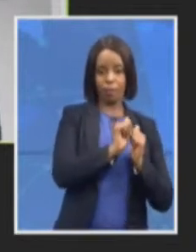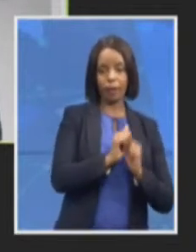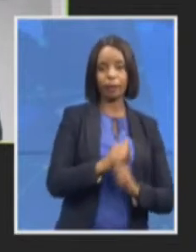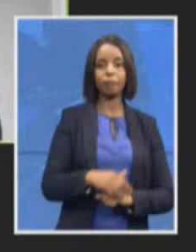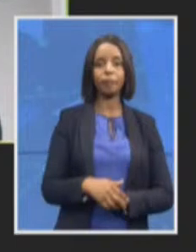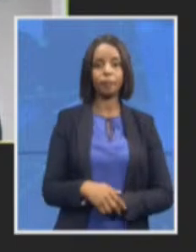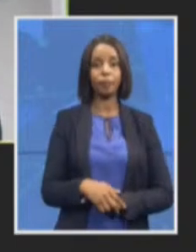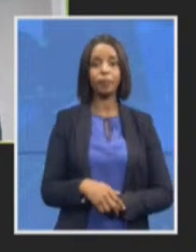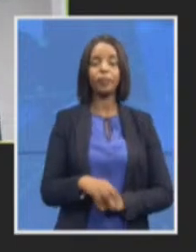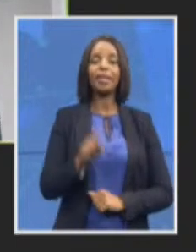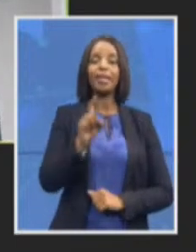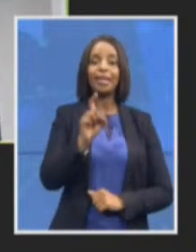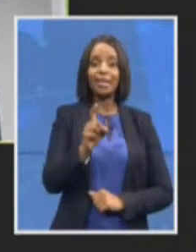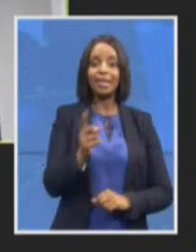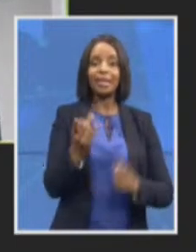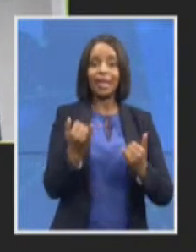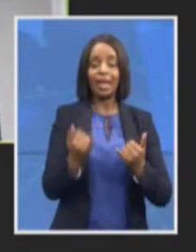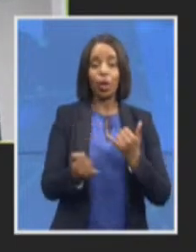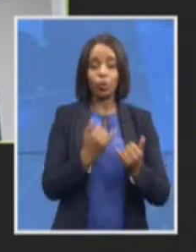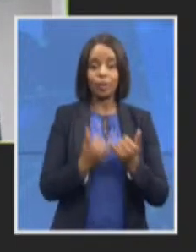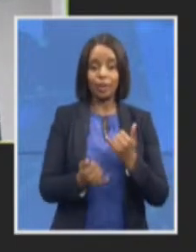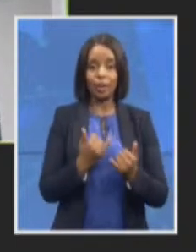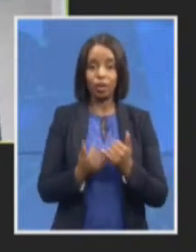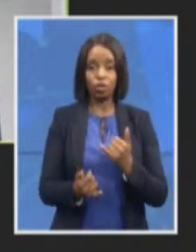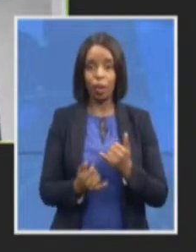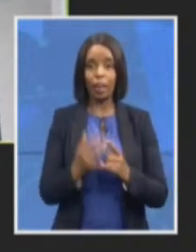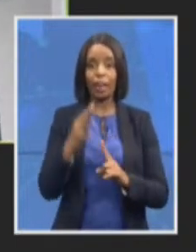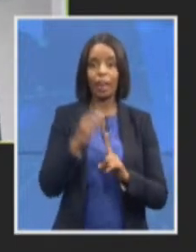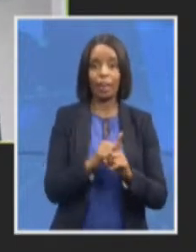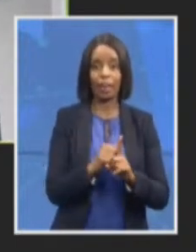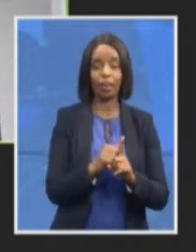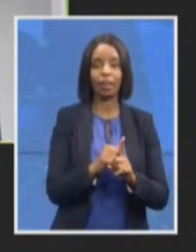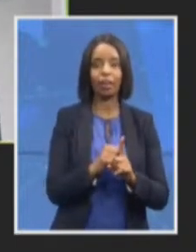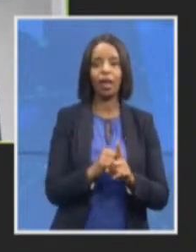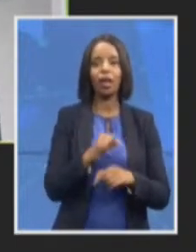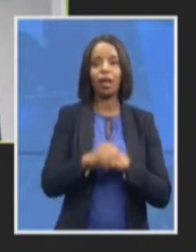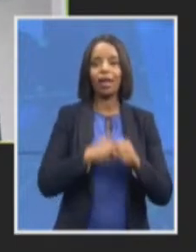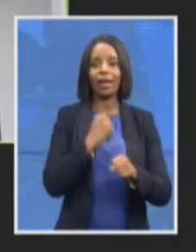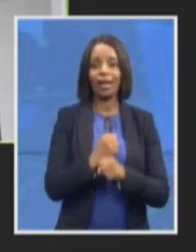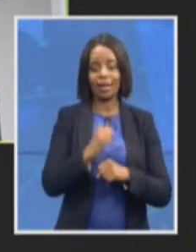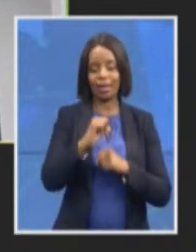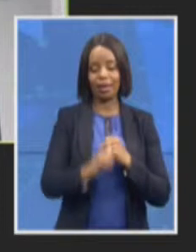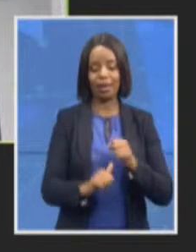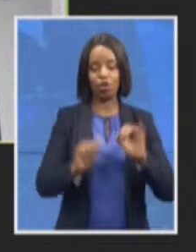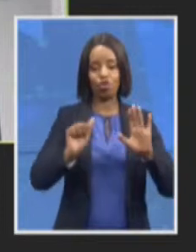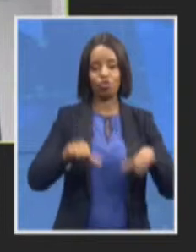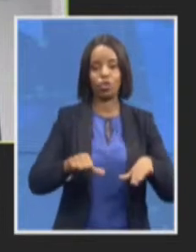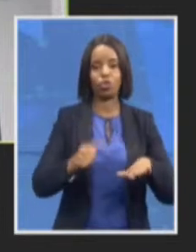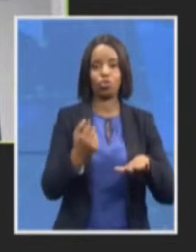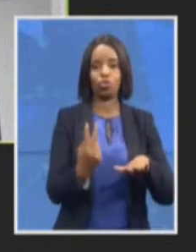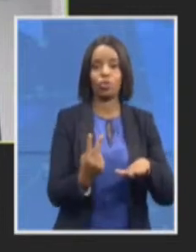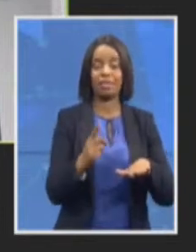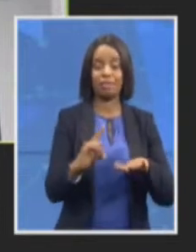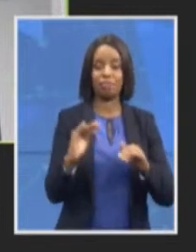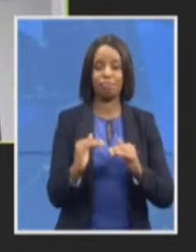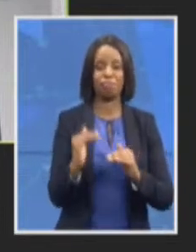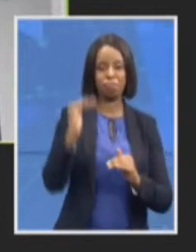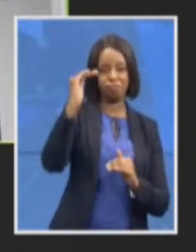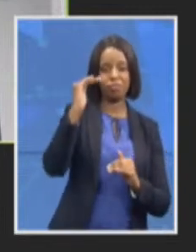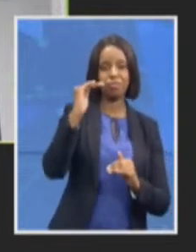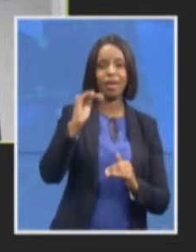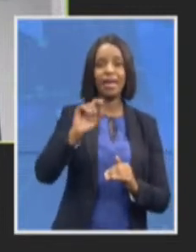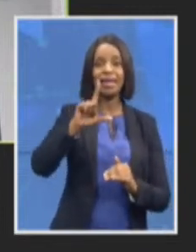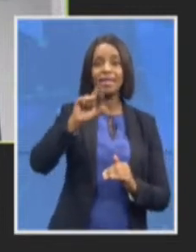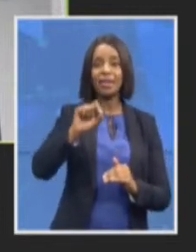Q2 as I said was high it's almost 73% with 815 convictions with really